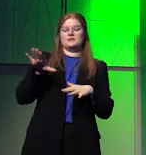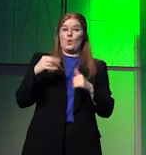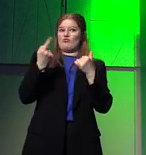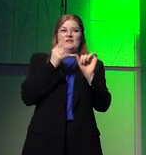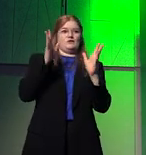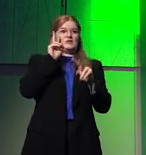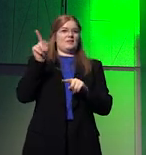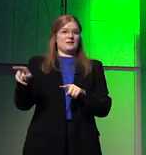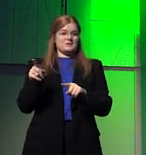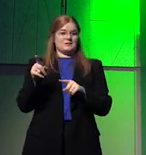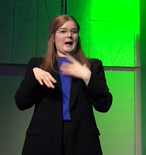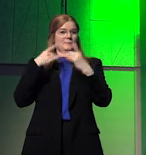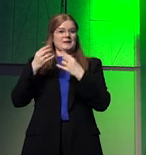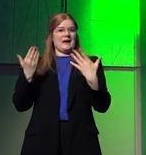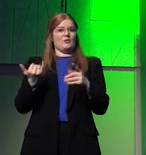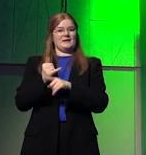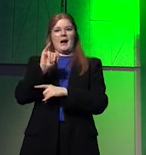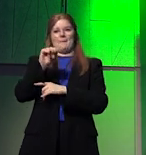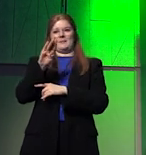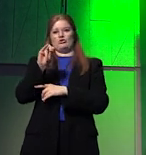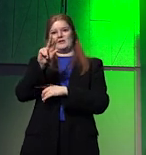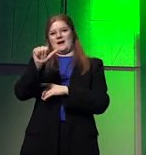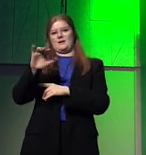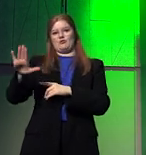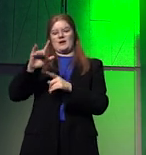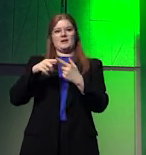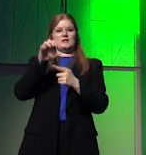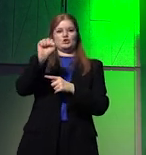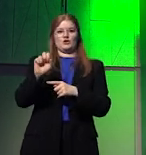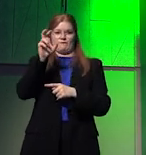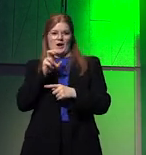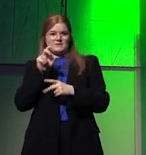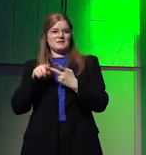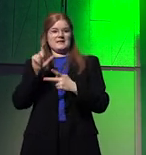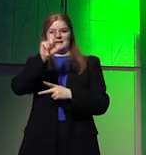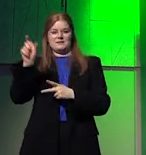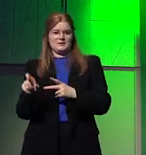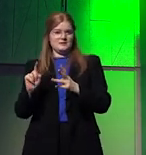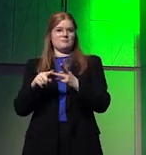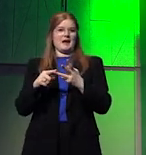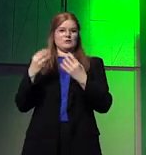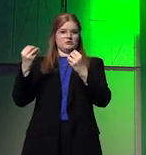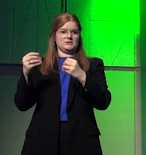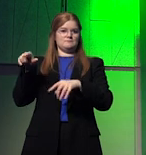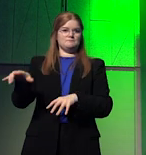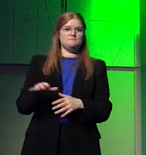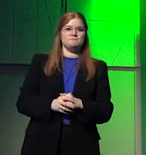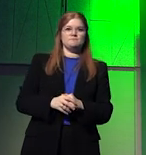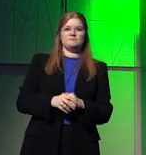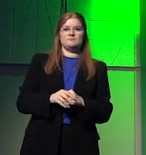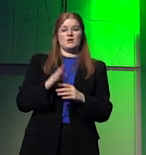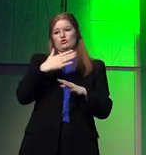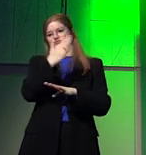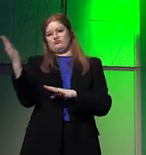some of this unfolding now in the Iberian Peninsula, in southern France, in Italy, and in Greece. The